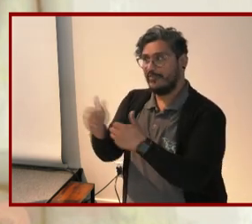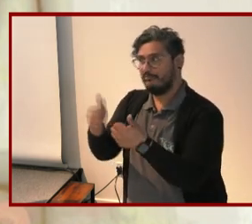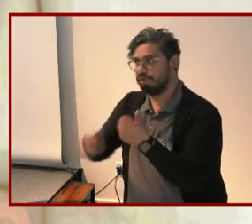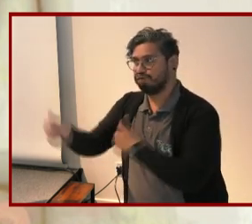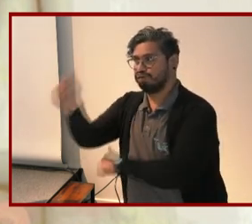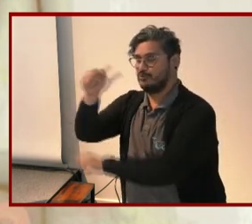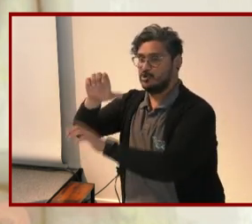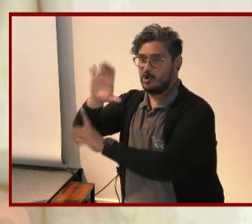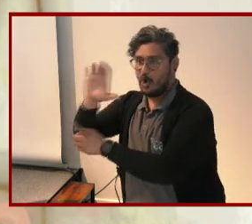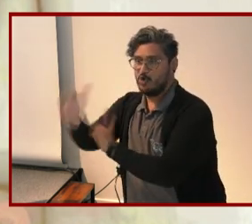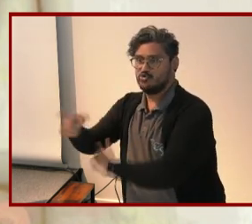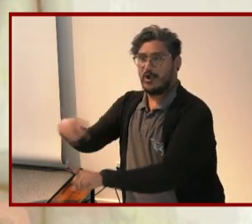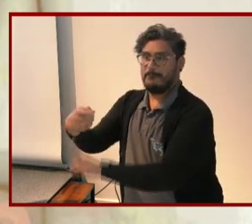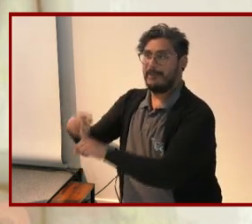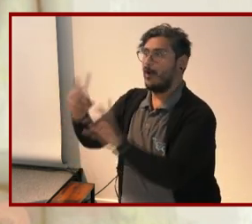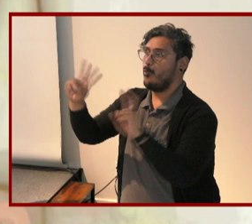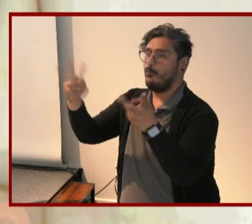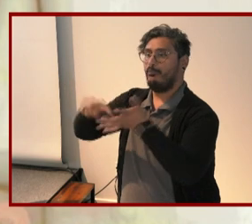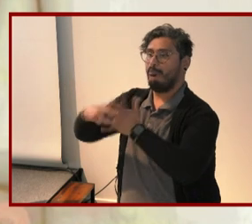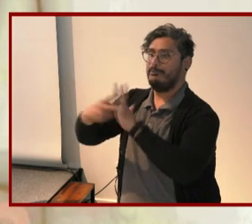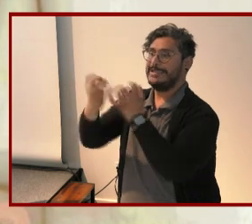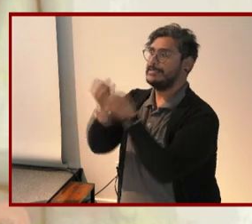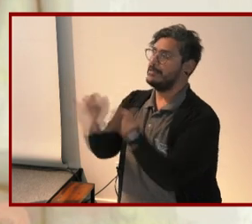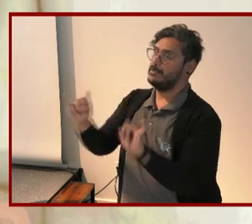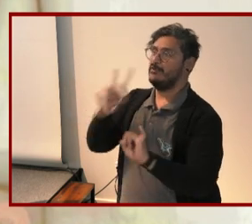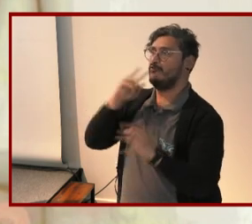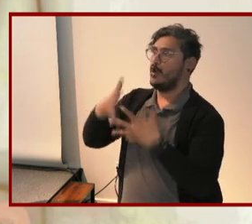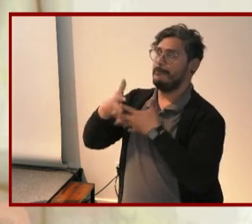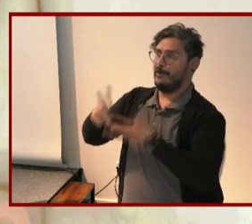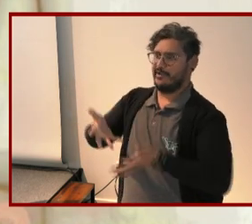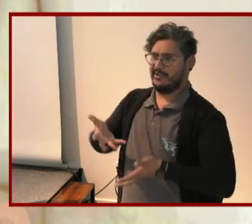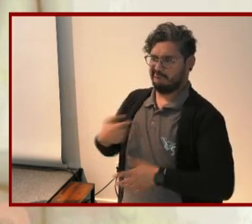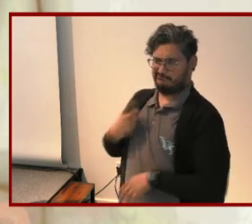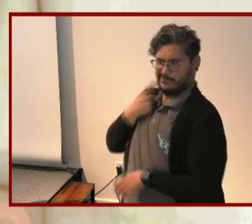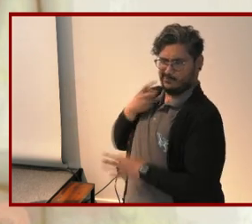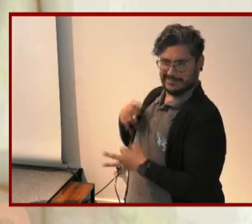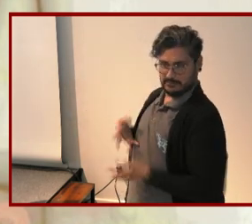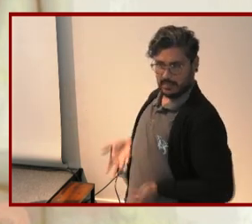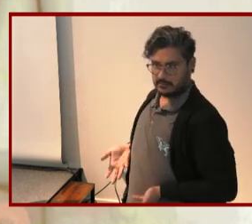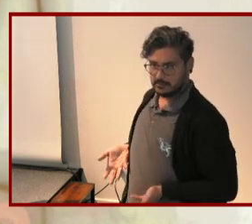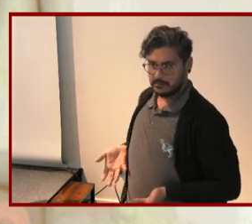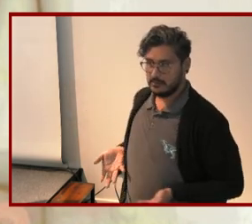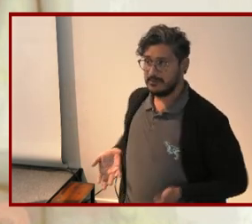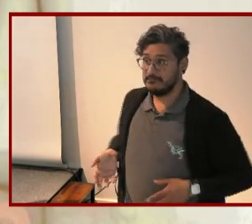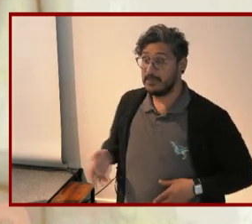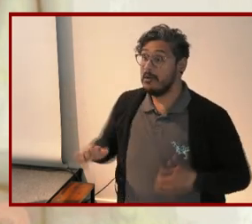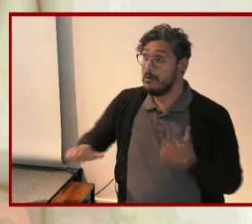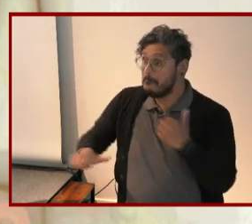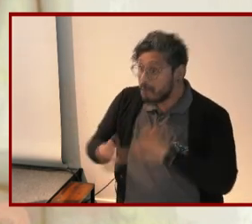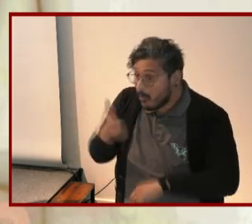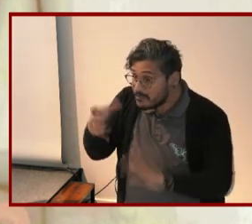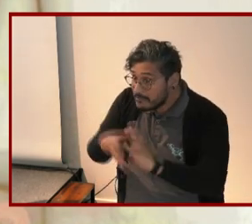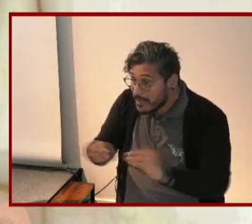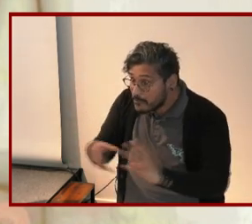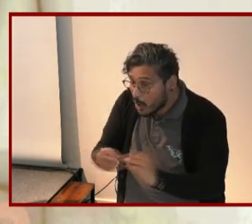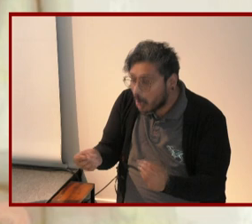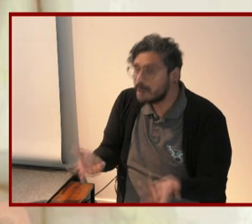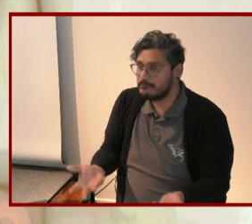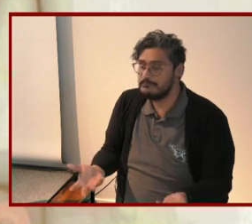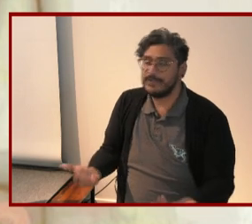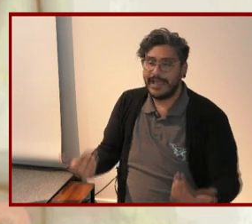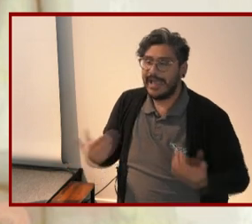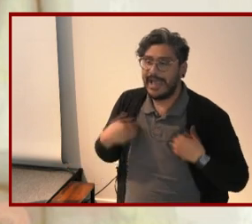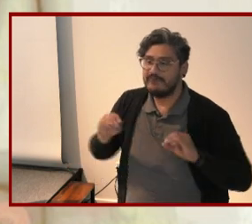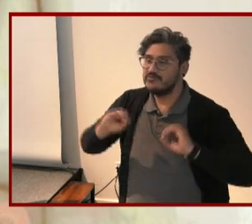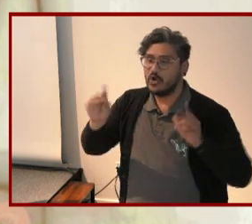idea about independence and american citizenship i just discussed most memoirs begin with an unquestioned